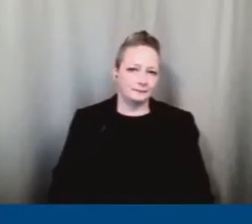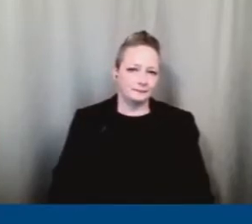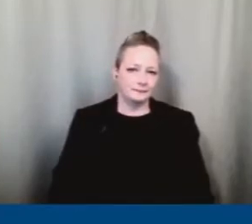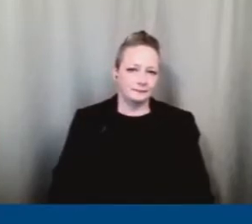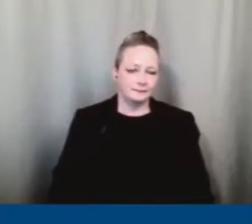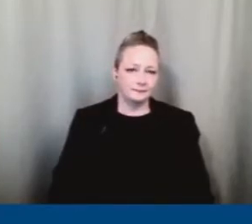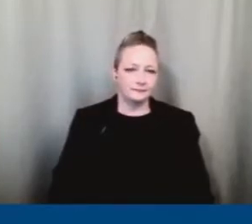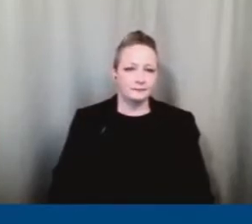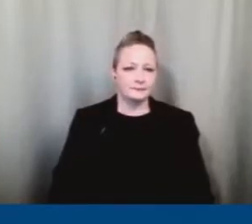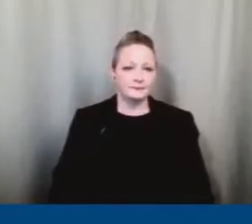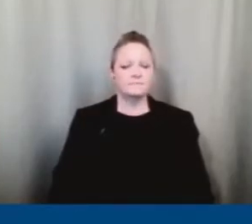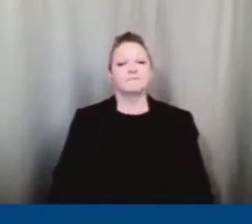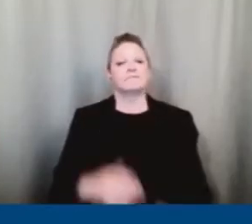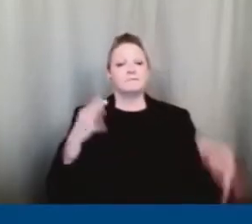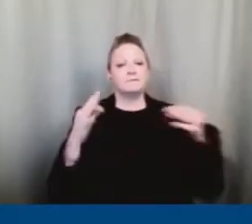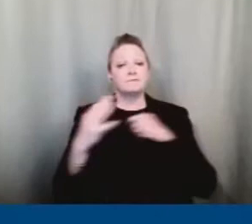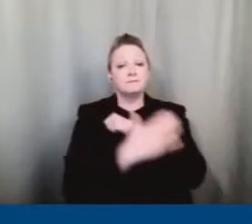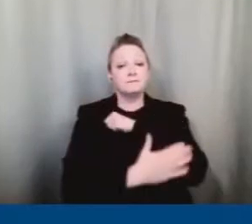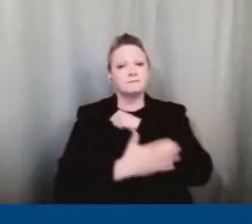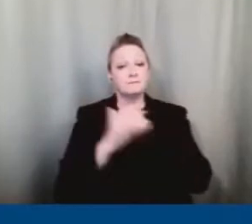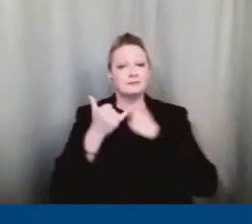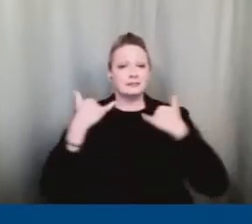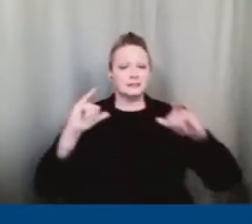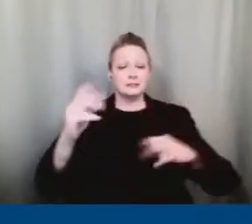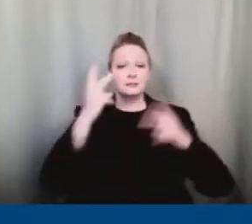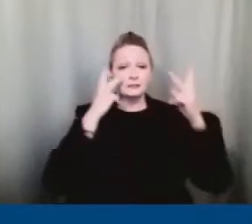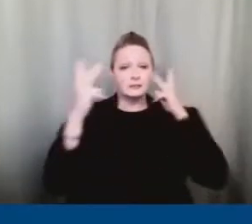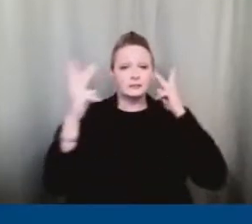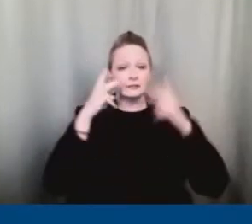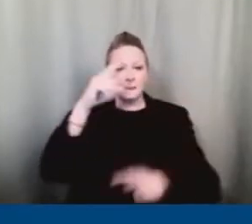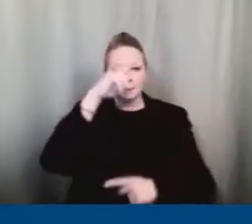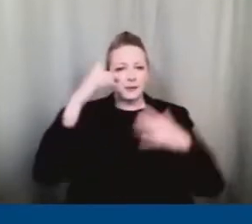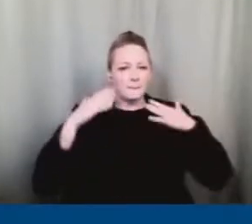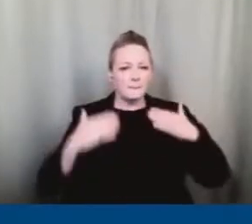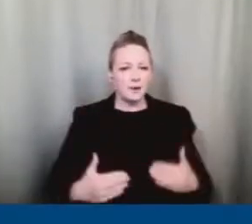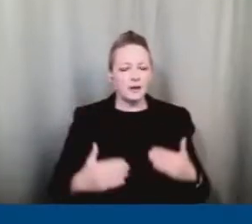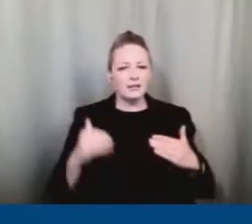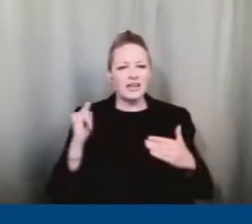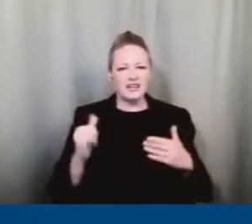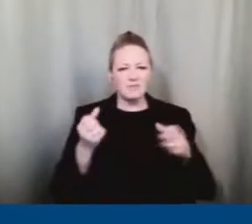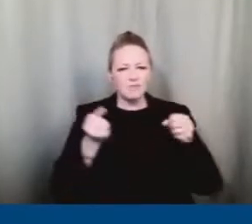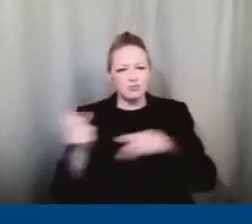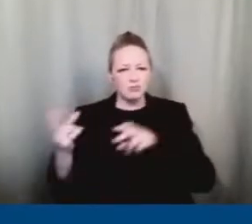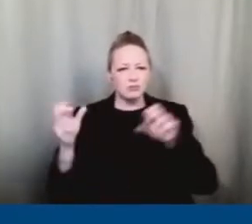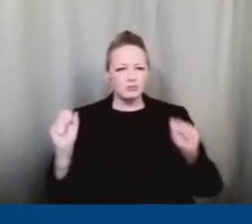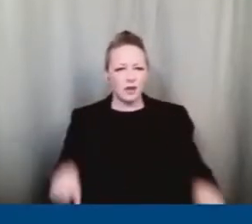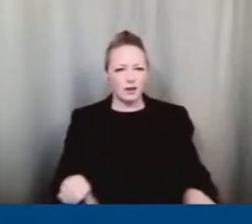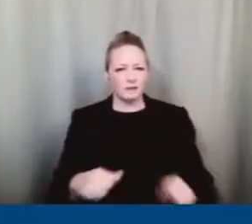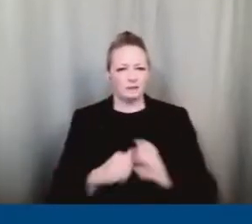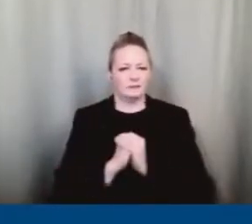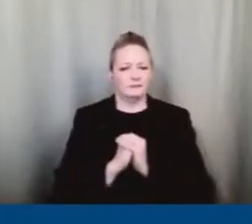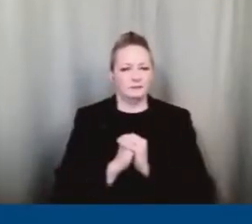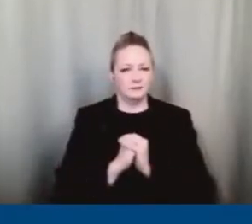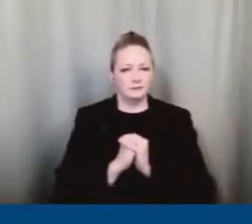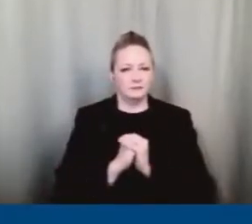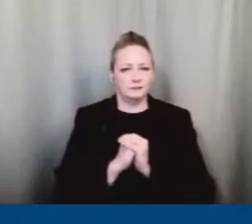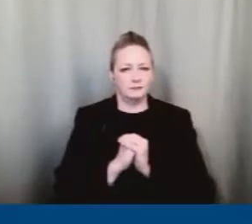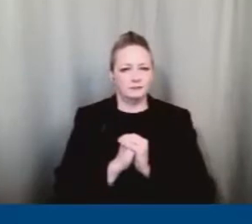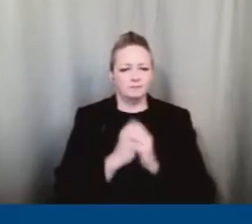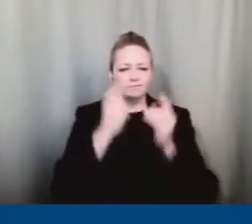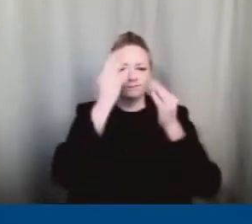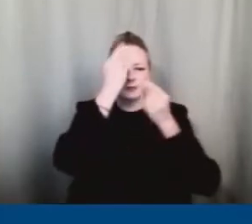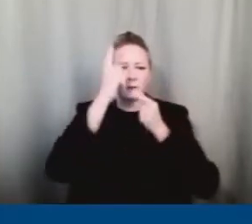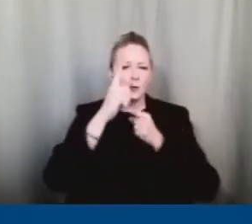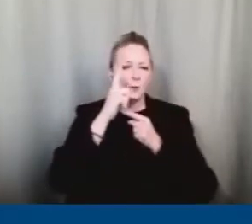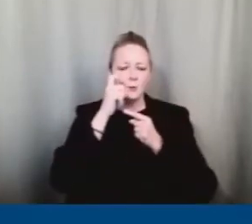justice in a nation that still sees black bodies as disposable. Let us think of all those who have been